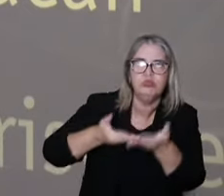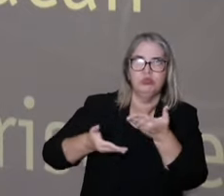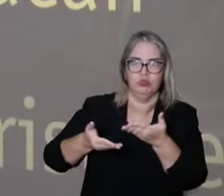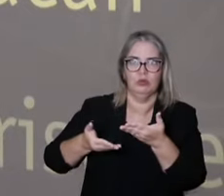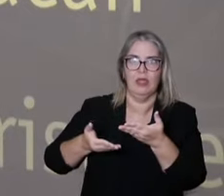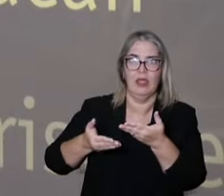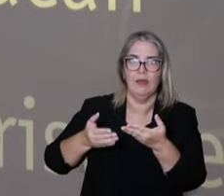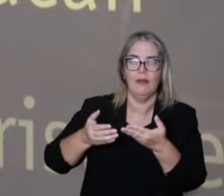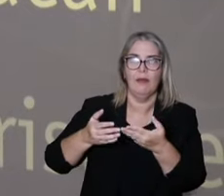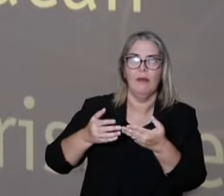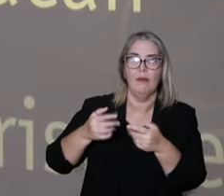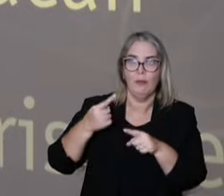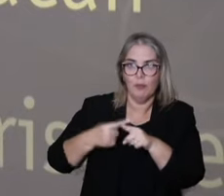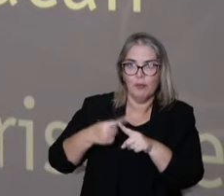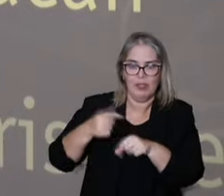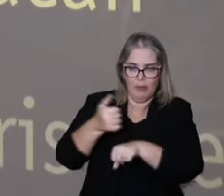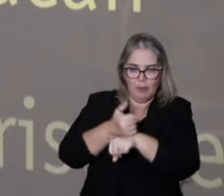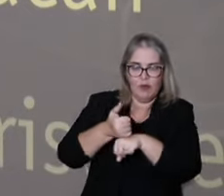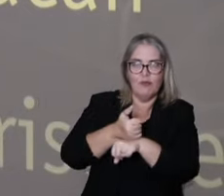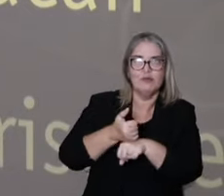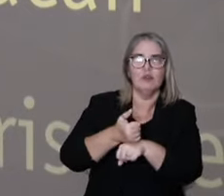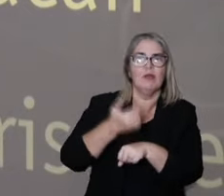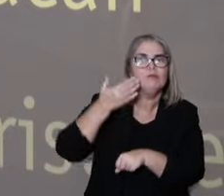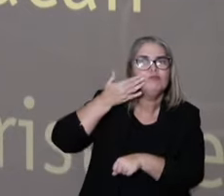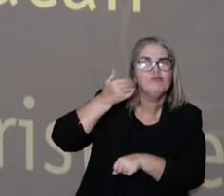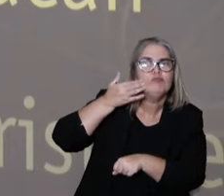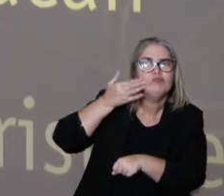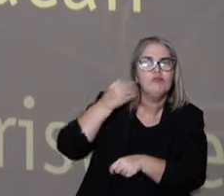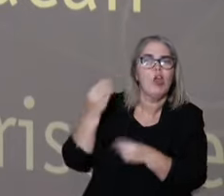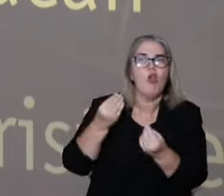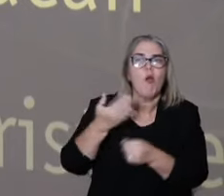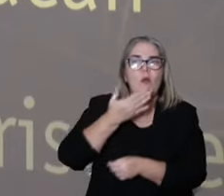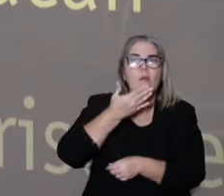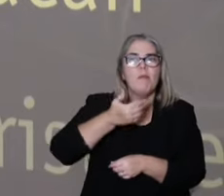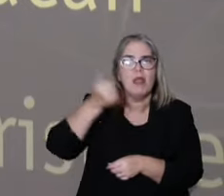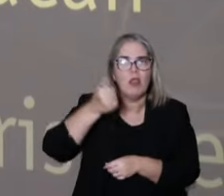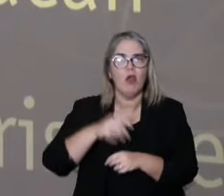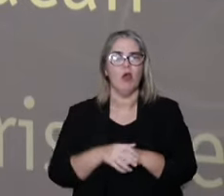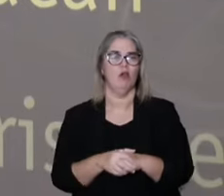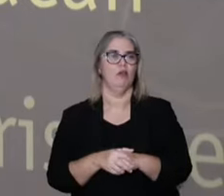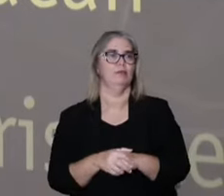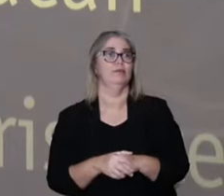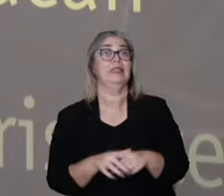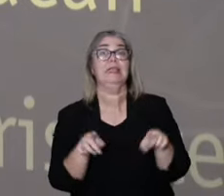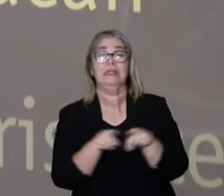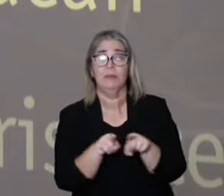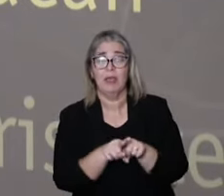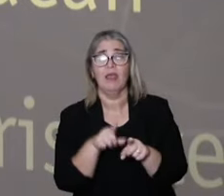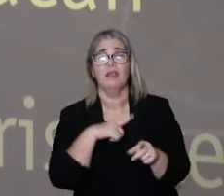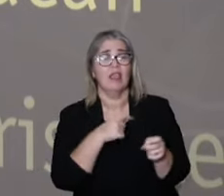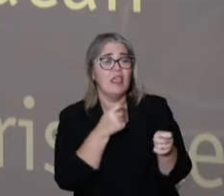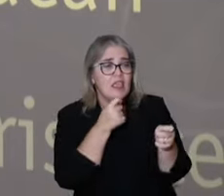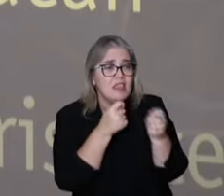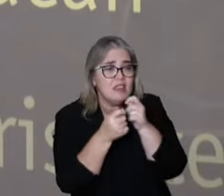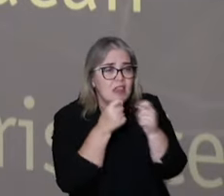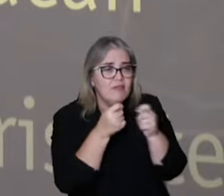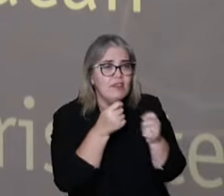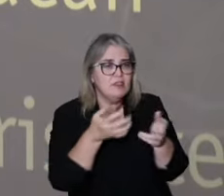So the professional can have a more integral care. There's another